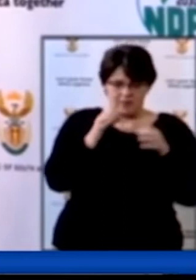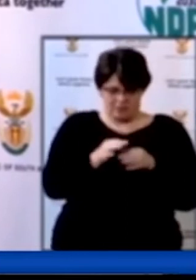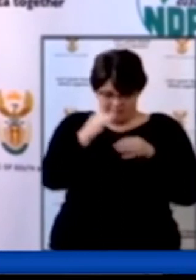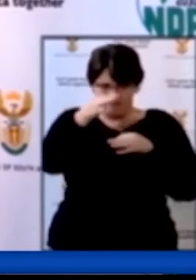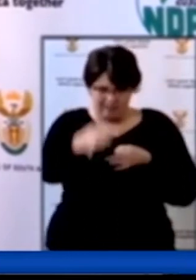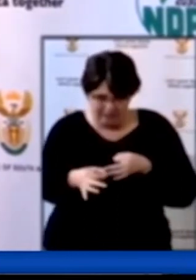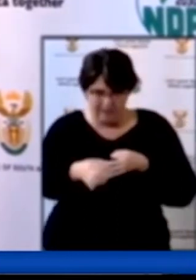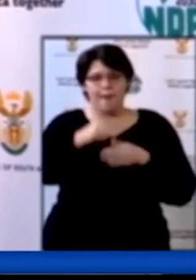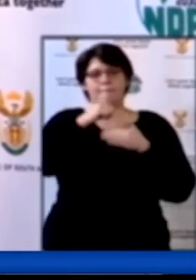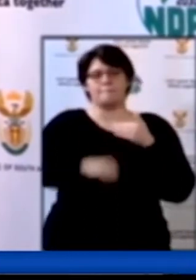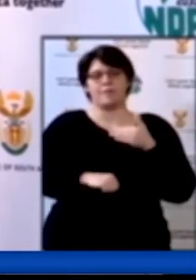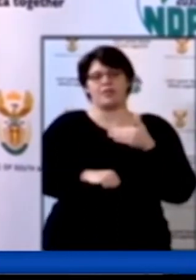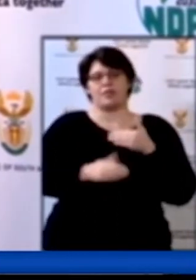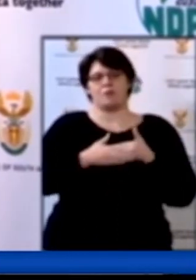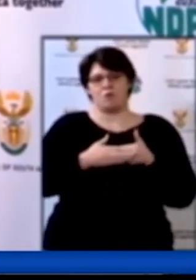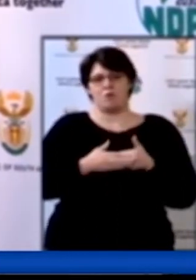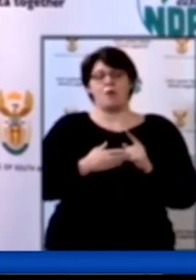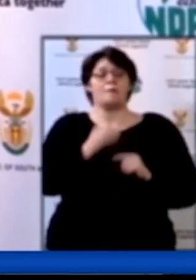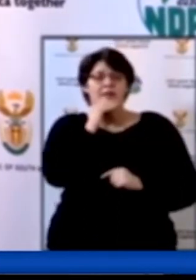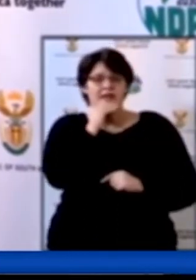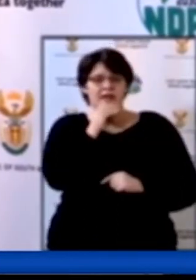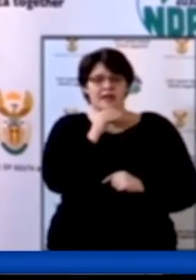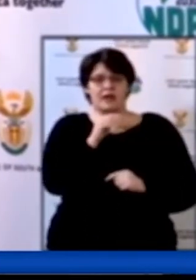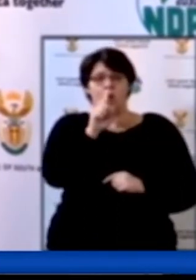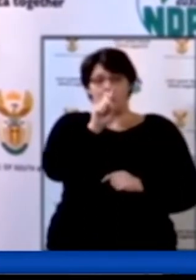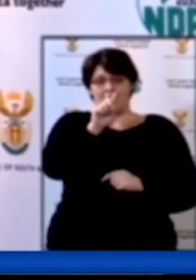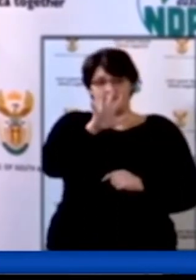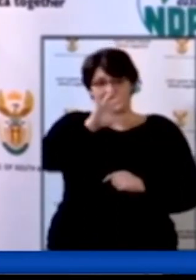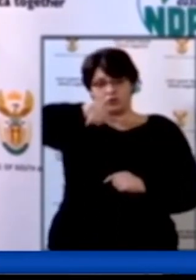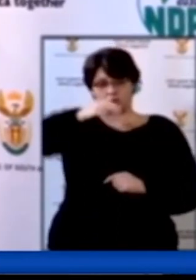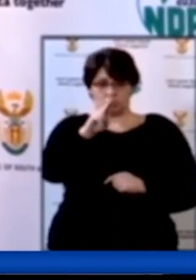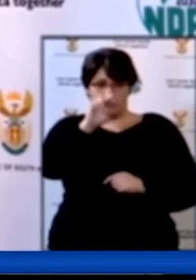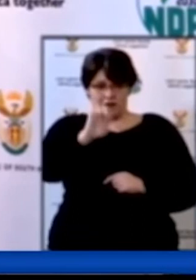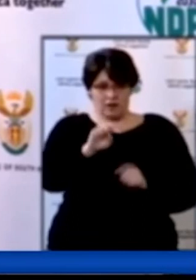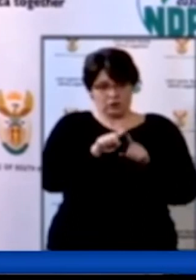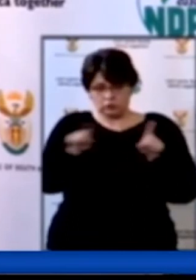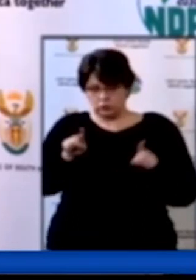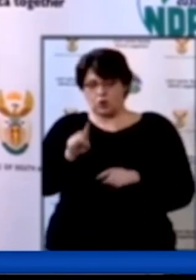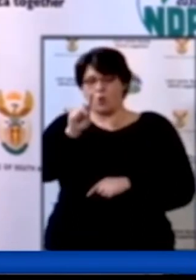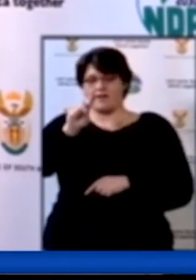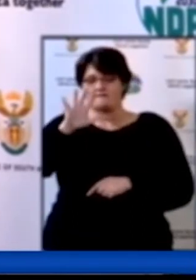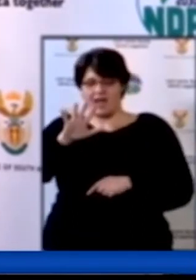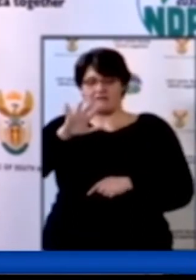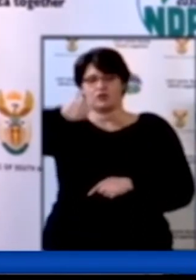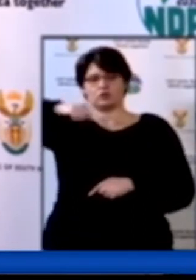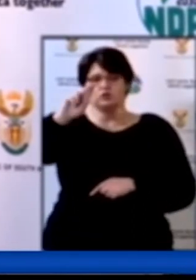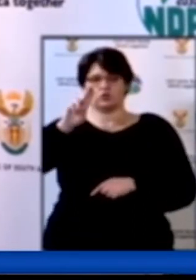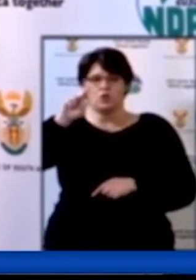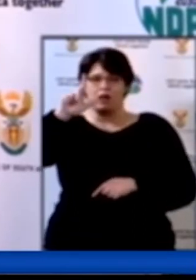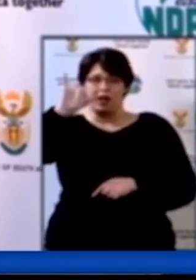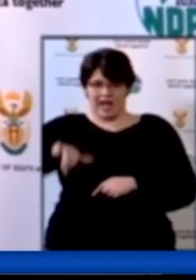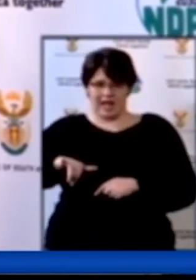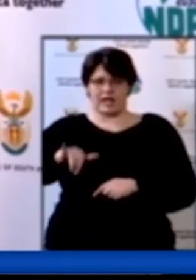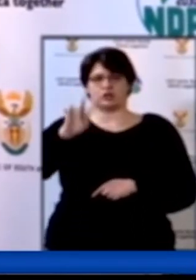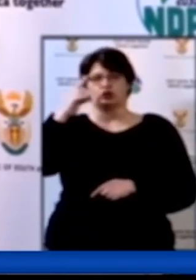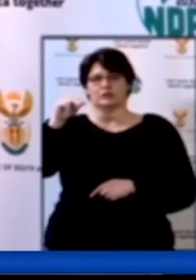from the 15th of June to the 15th of July 2020 as we all